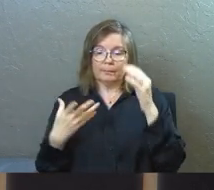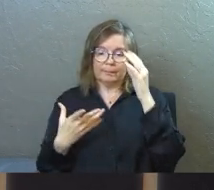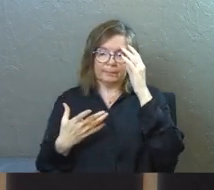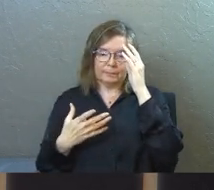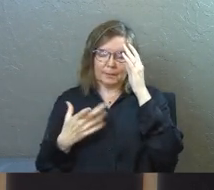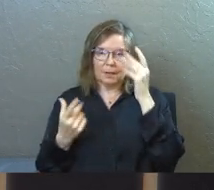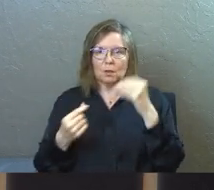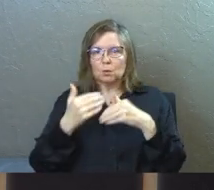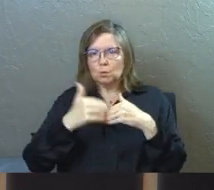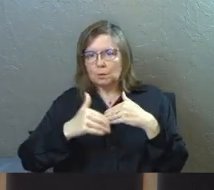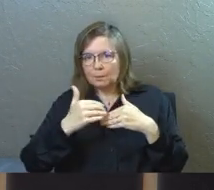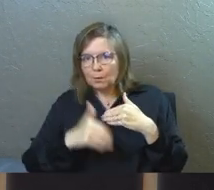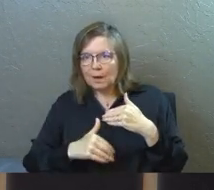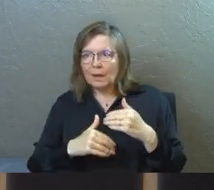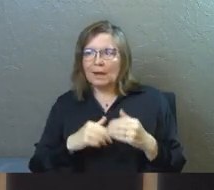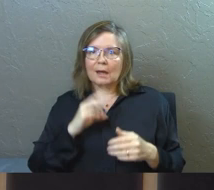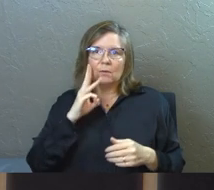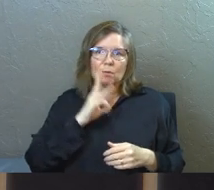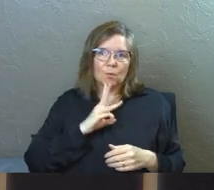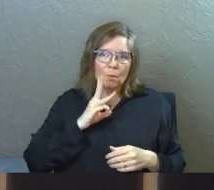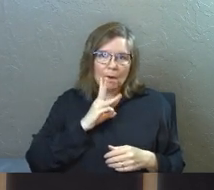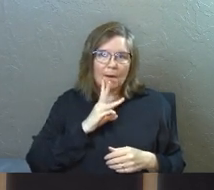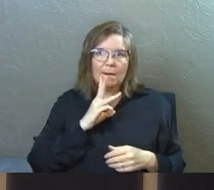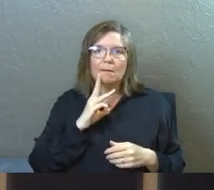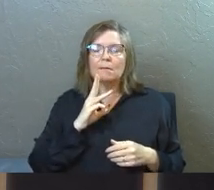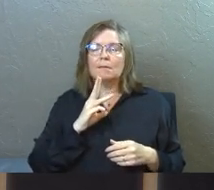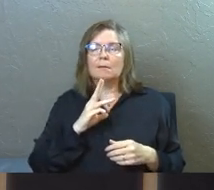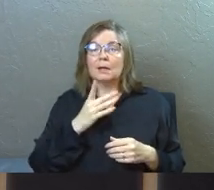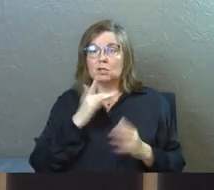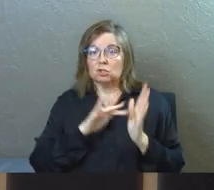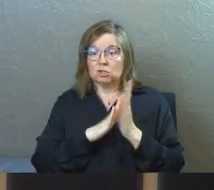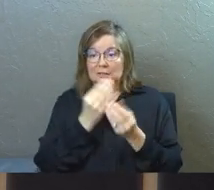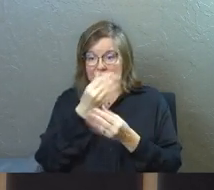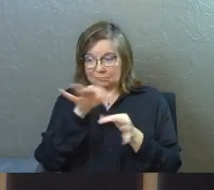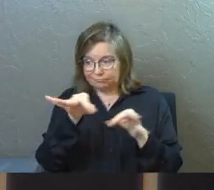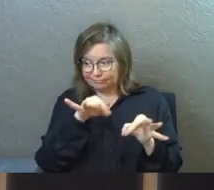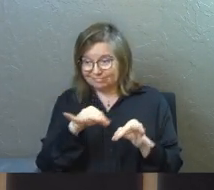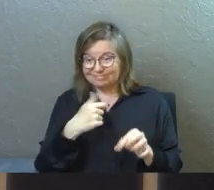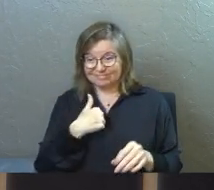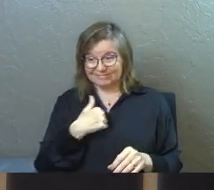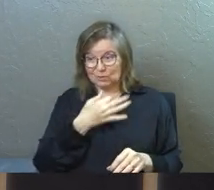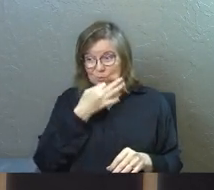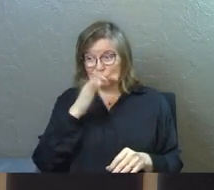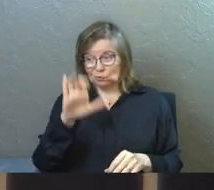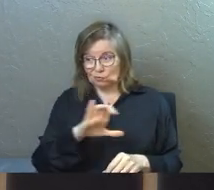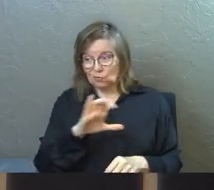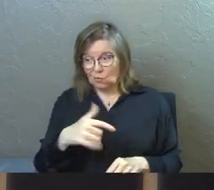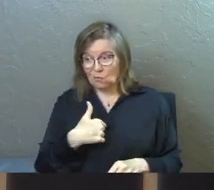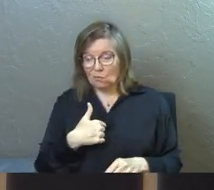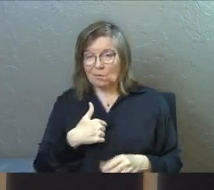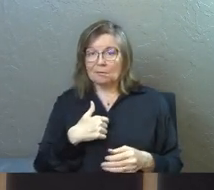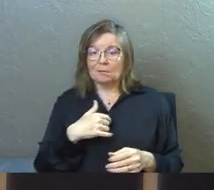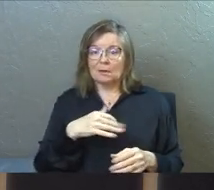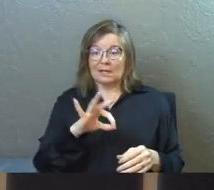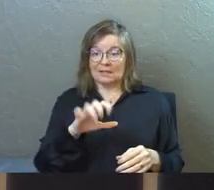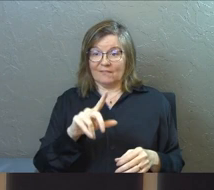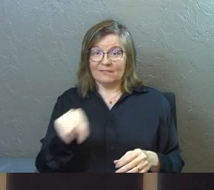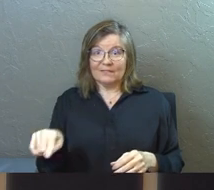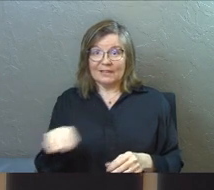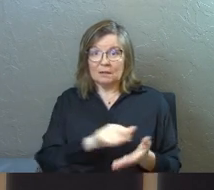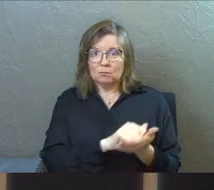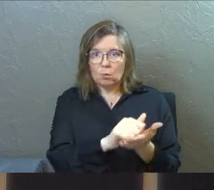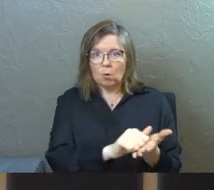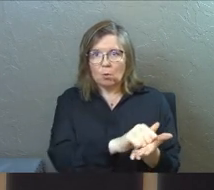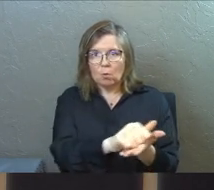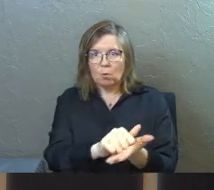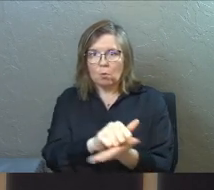and they do the bread, and they do the wine, and Jesus tells them he's about to go to the cross, and he washes their feet to show his